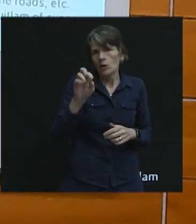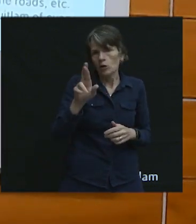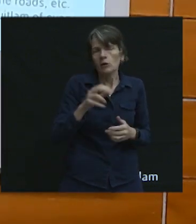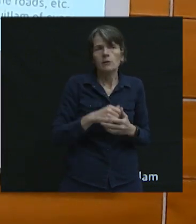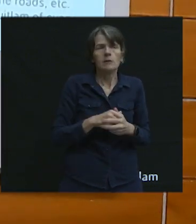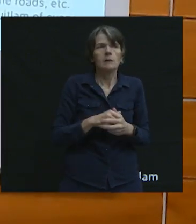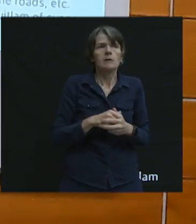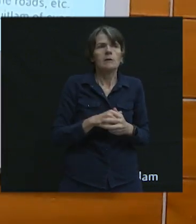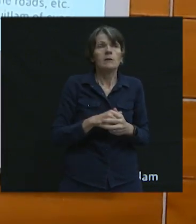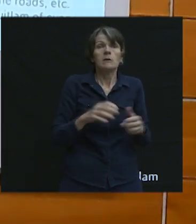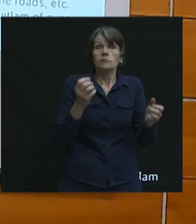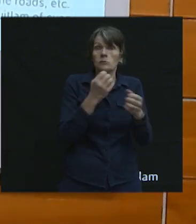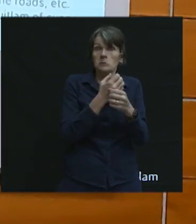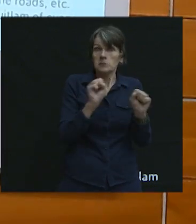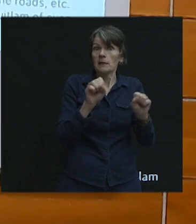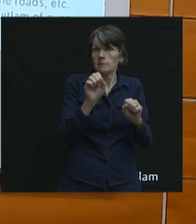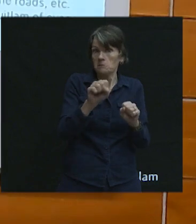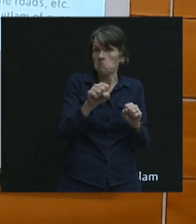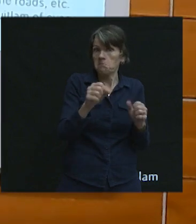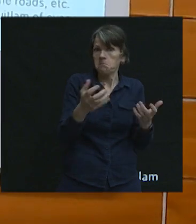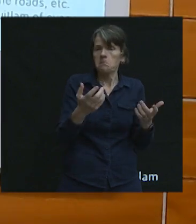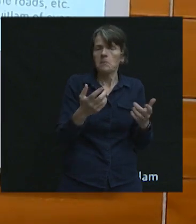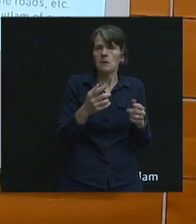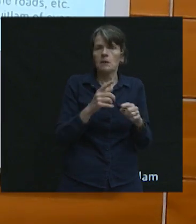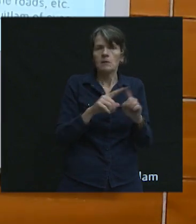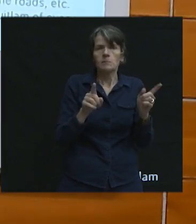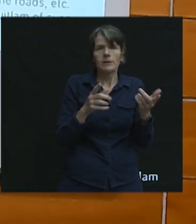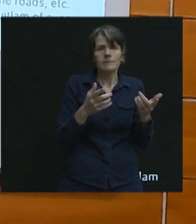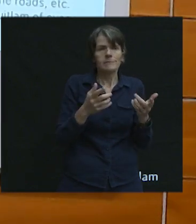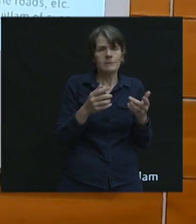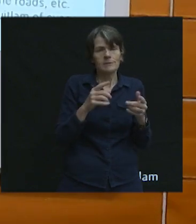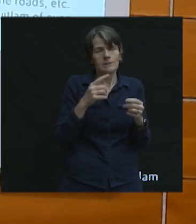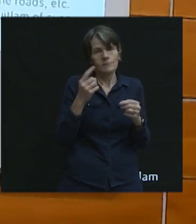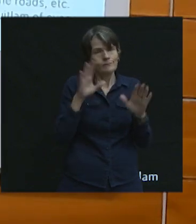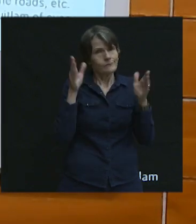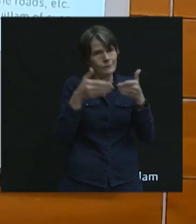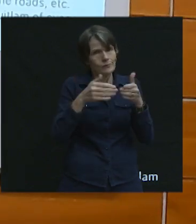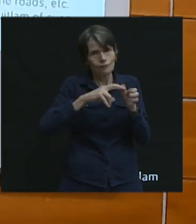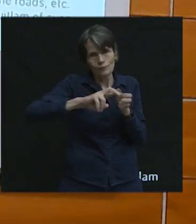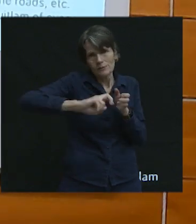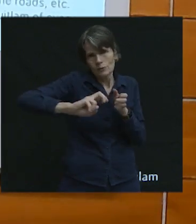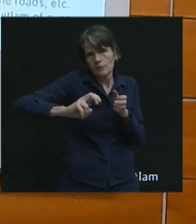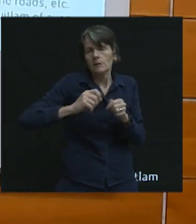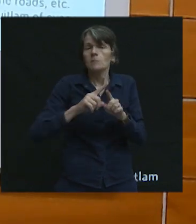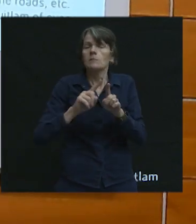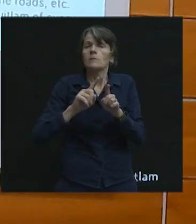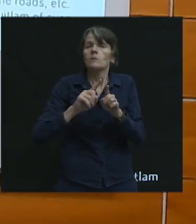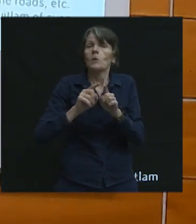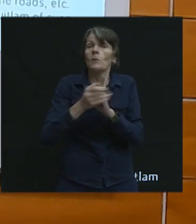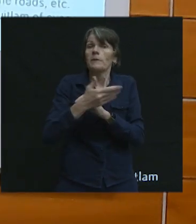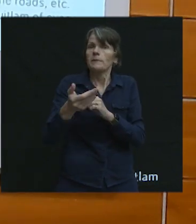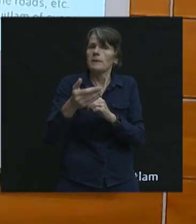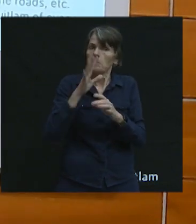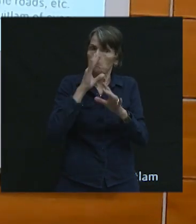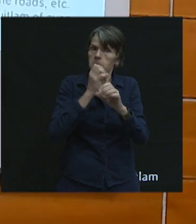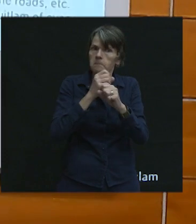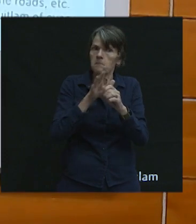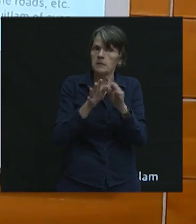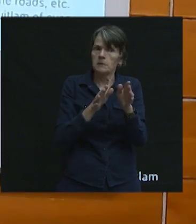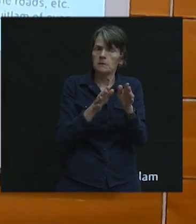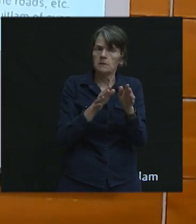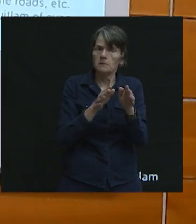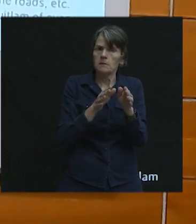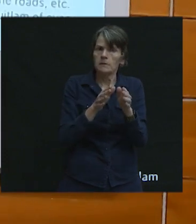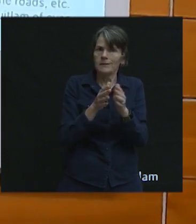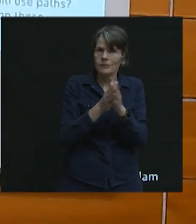So, in addition to safety, no I'm kidding, I do a lot of stuff with transportation, but one of the things that is really interesting when cities go through